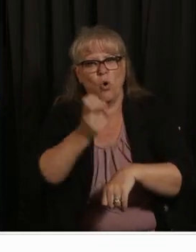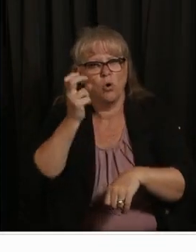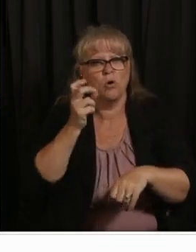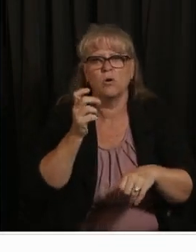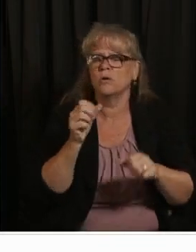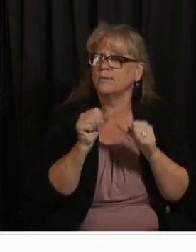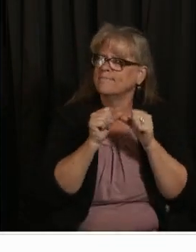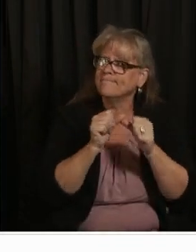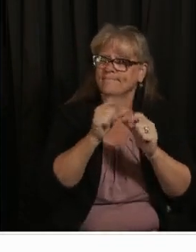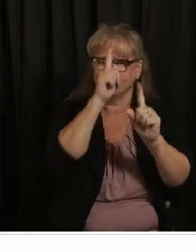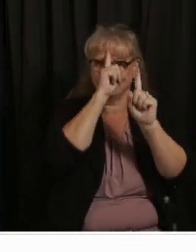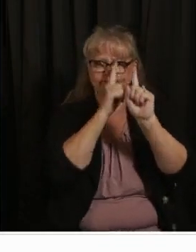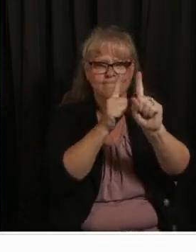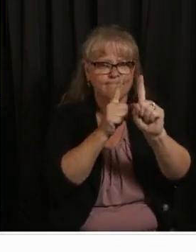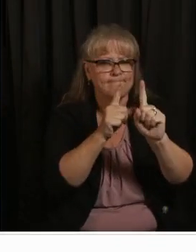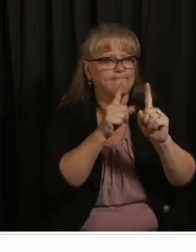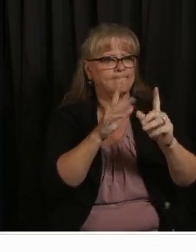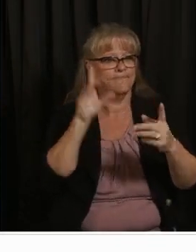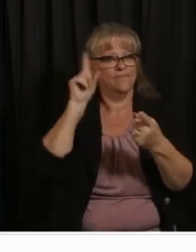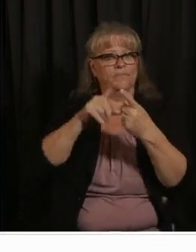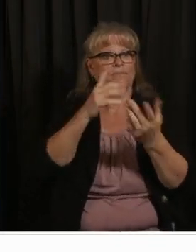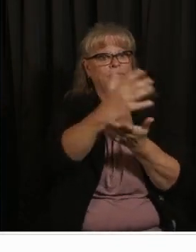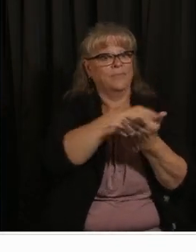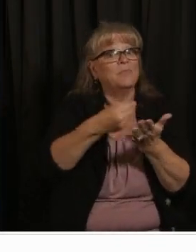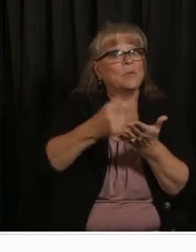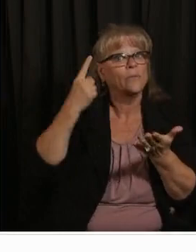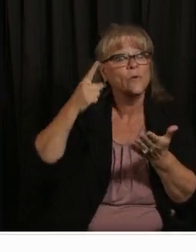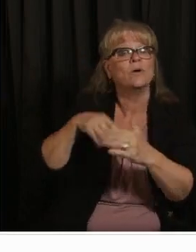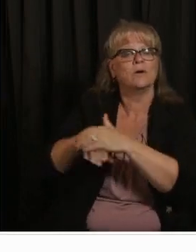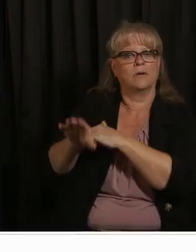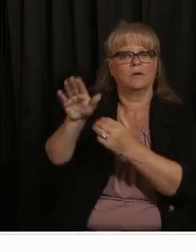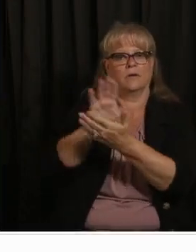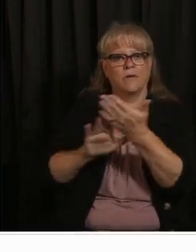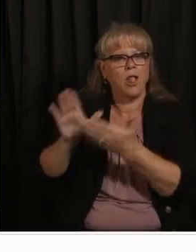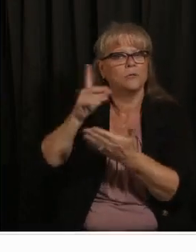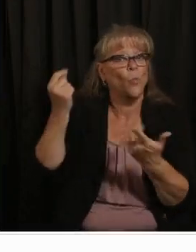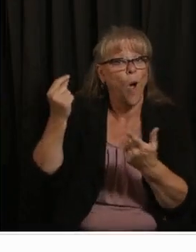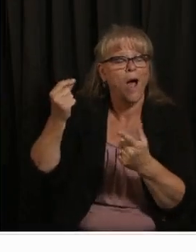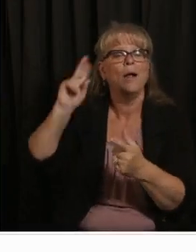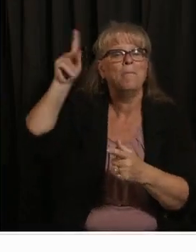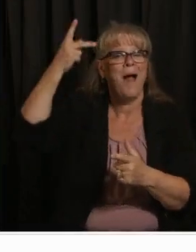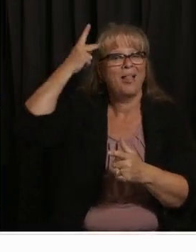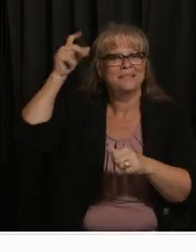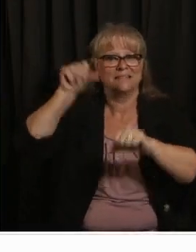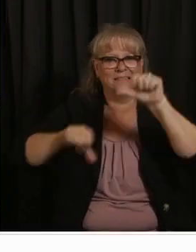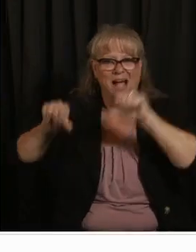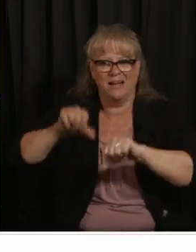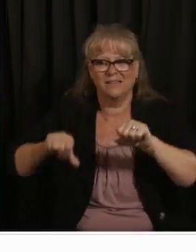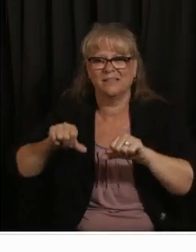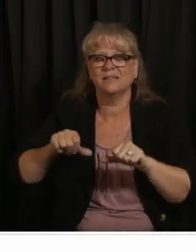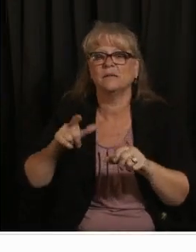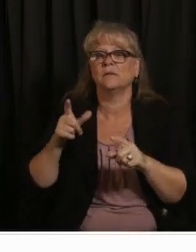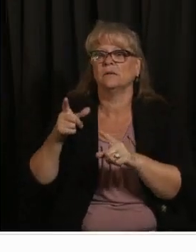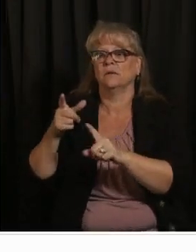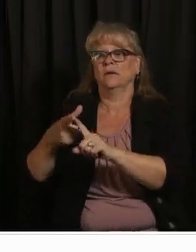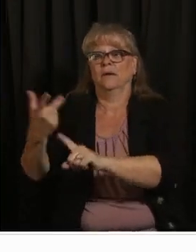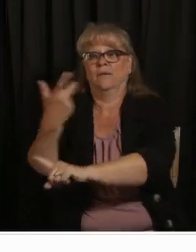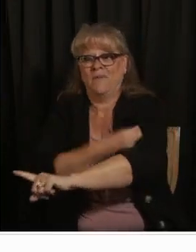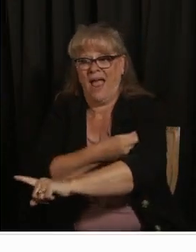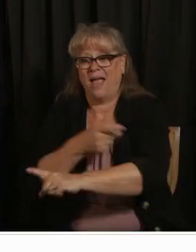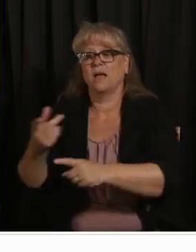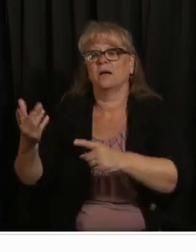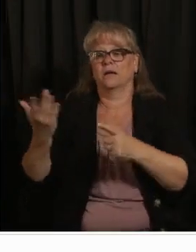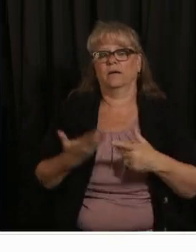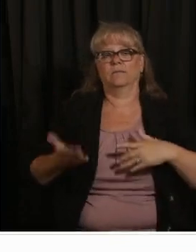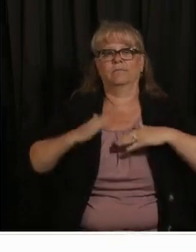political science um the vaccine has not only given me assurance in my health and the health of those around me but also being able to afford higher